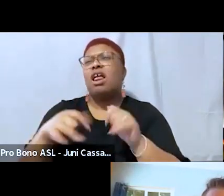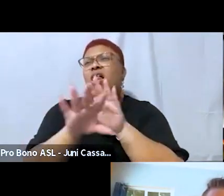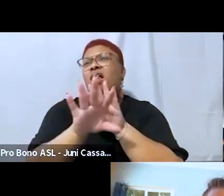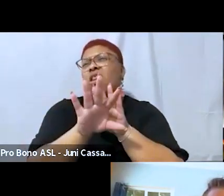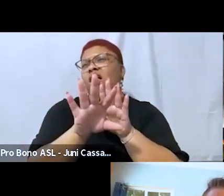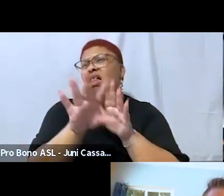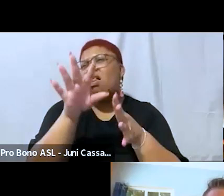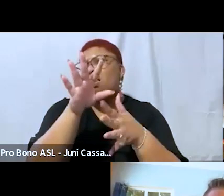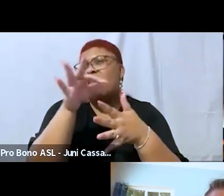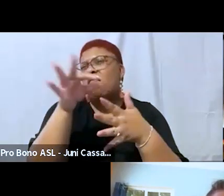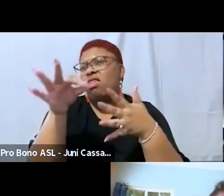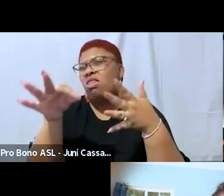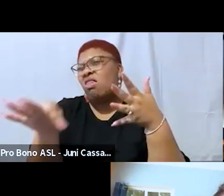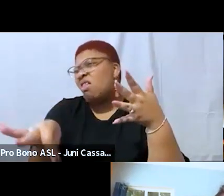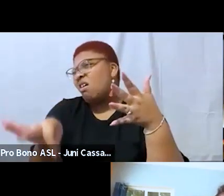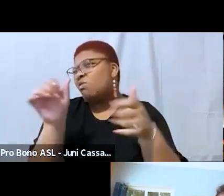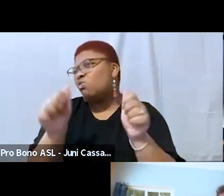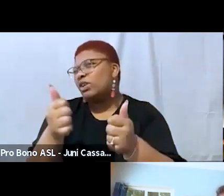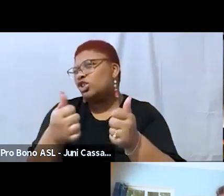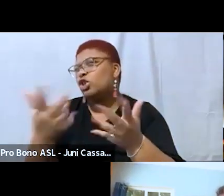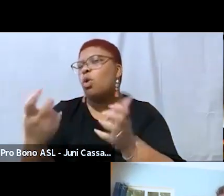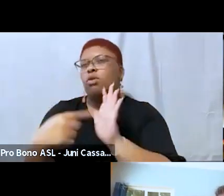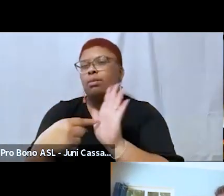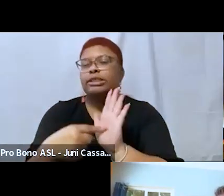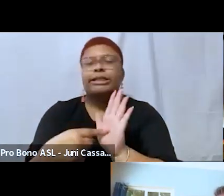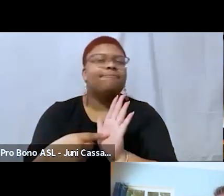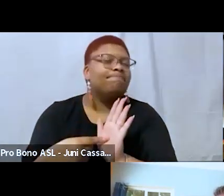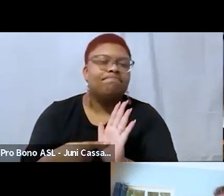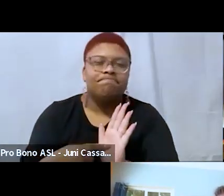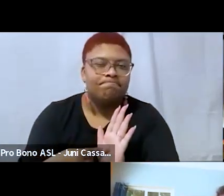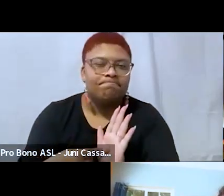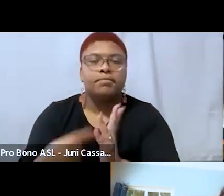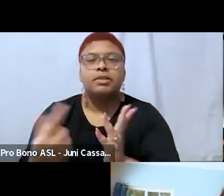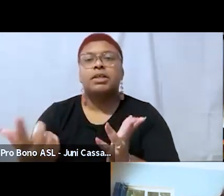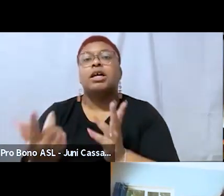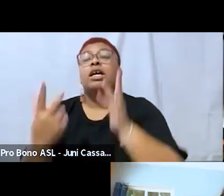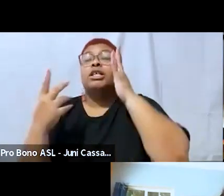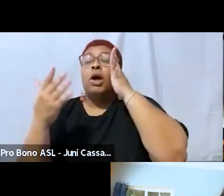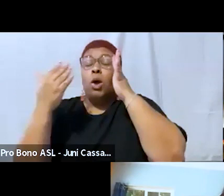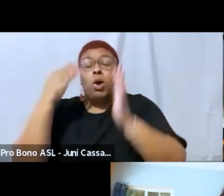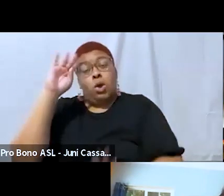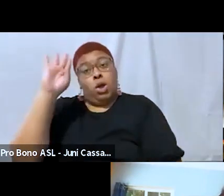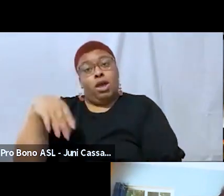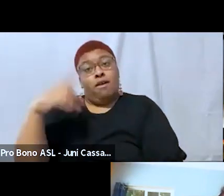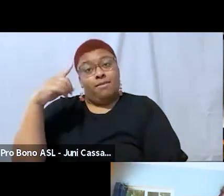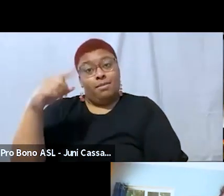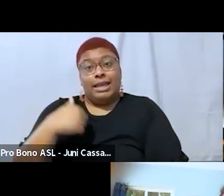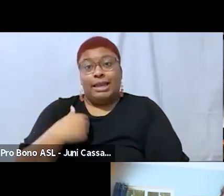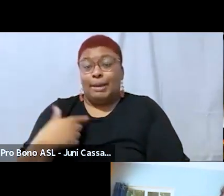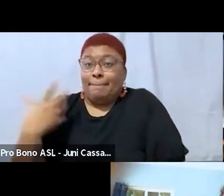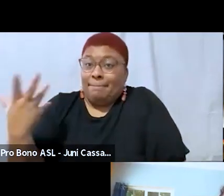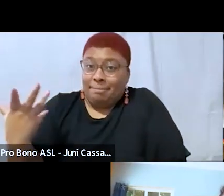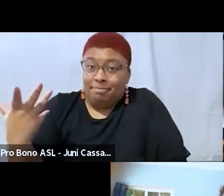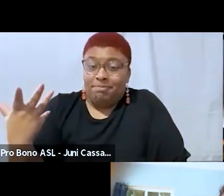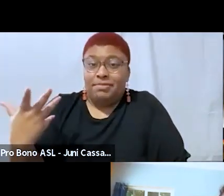represent um so i know for me i'm i'm over here and i'm